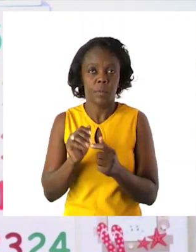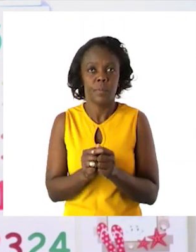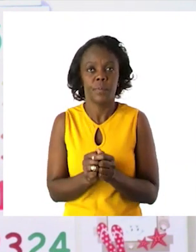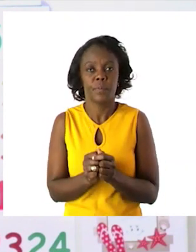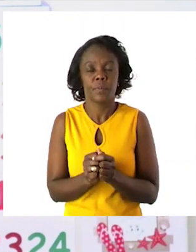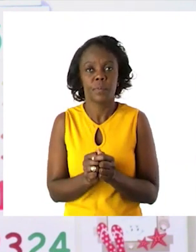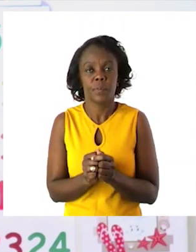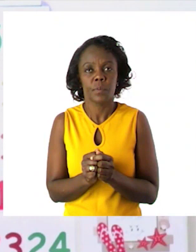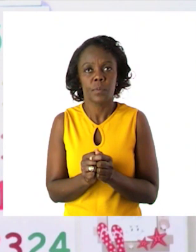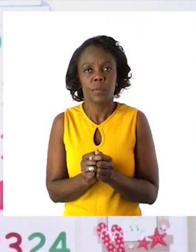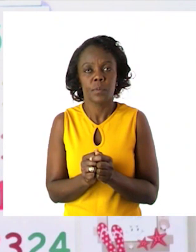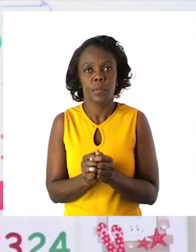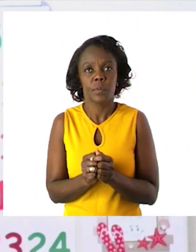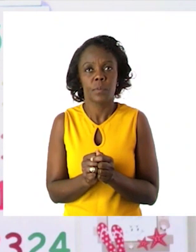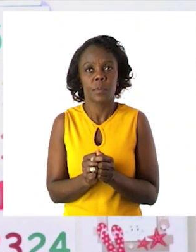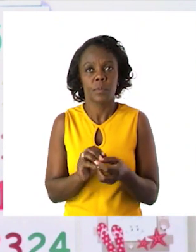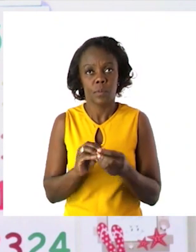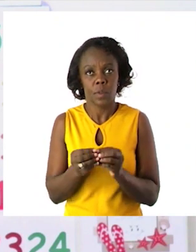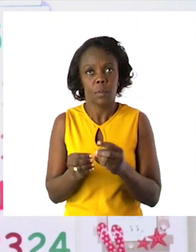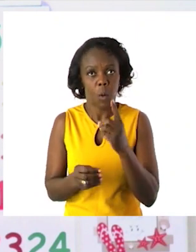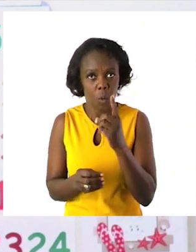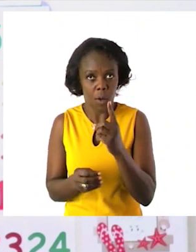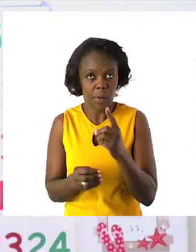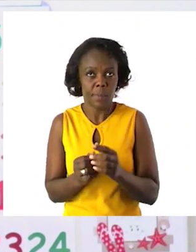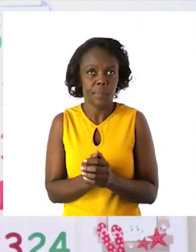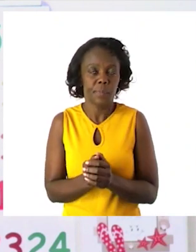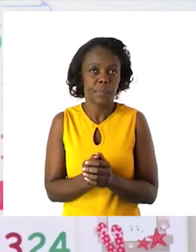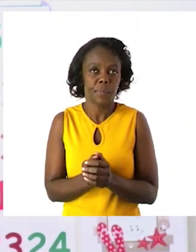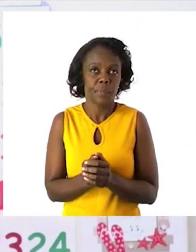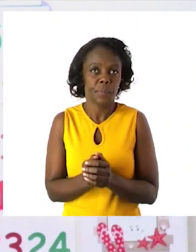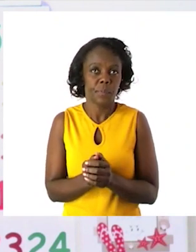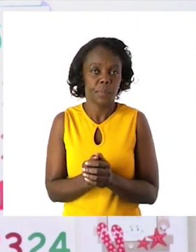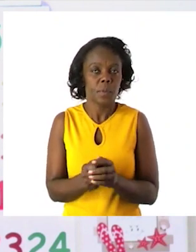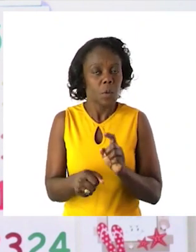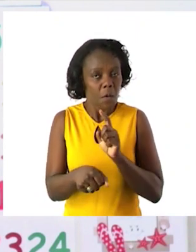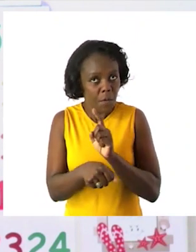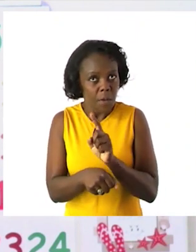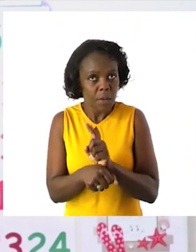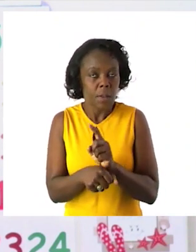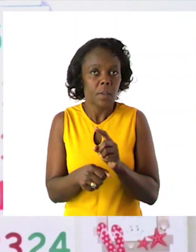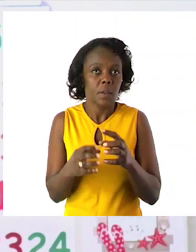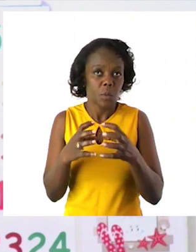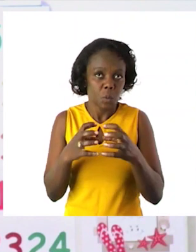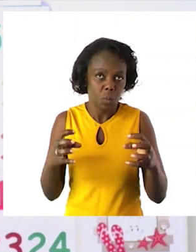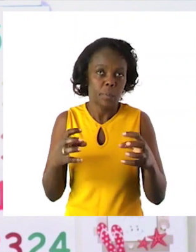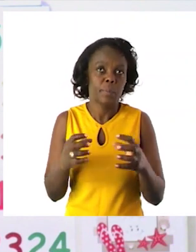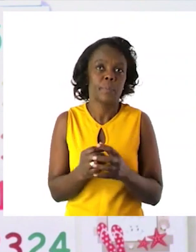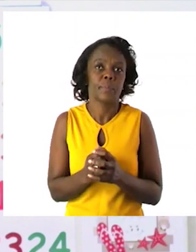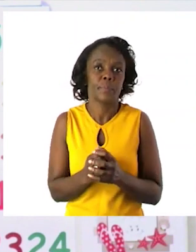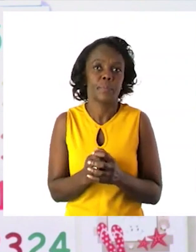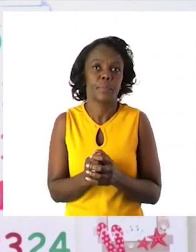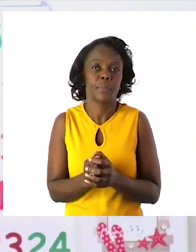I'm going to do for you number 1 to plus. When you plus you first break down your numbers and then you get to the answer.